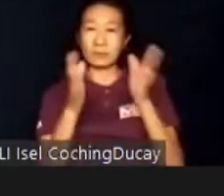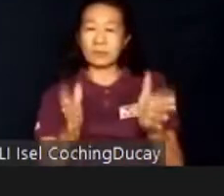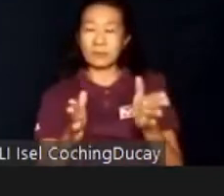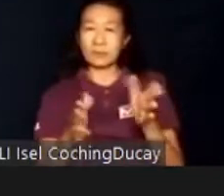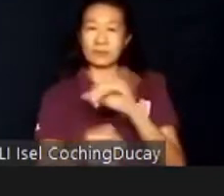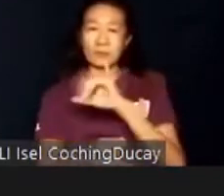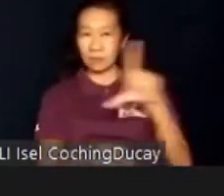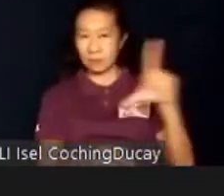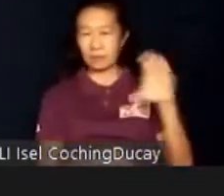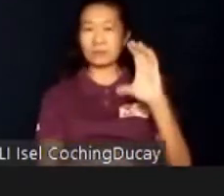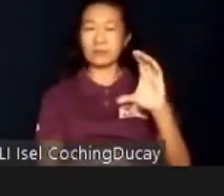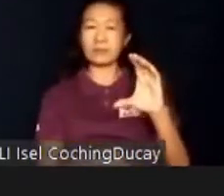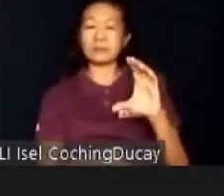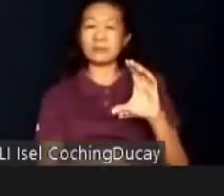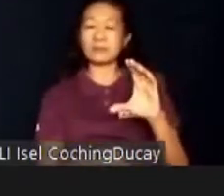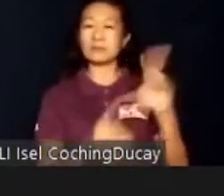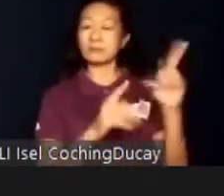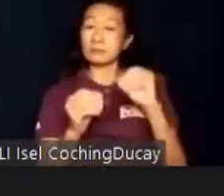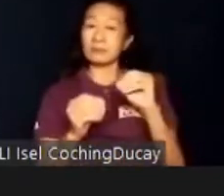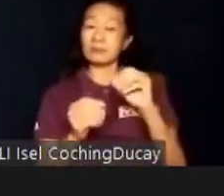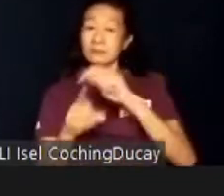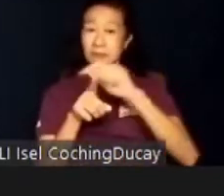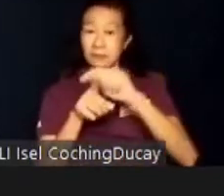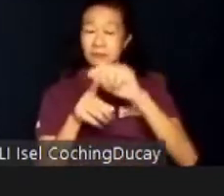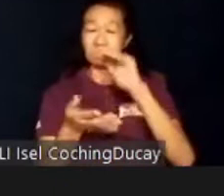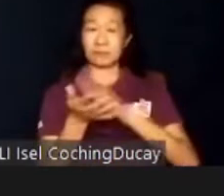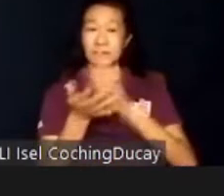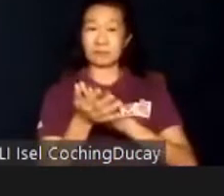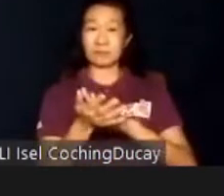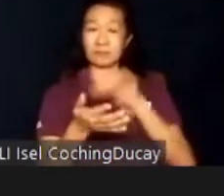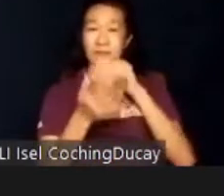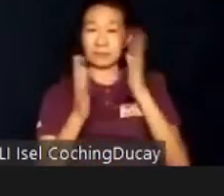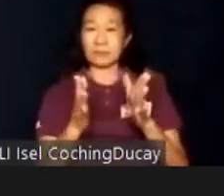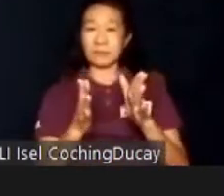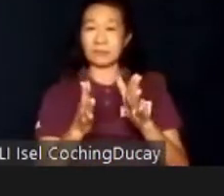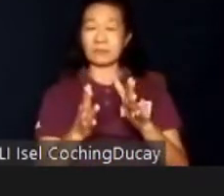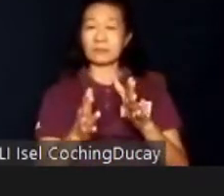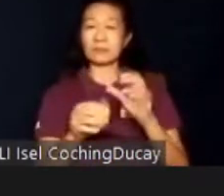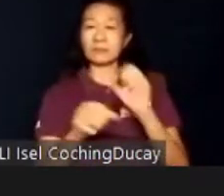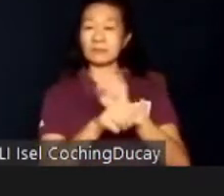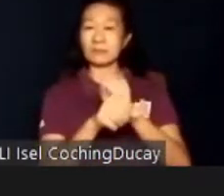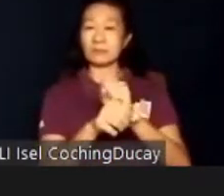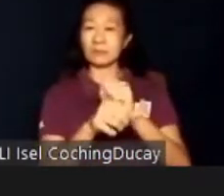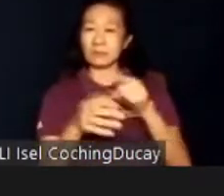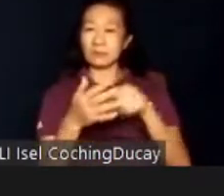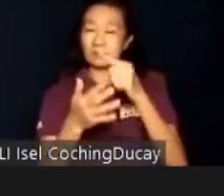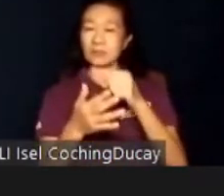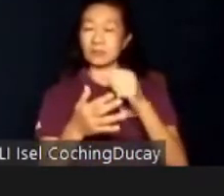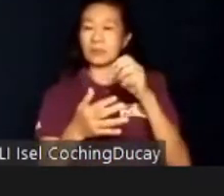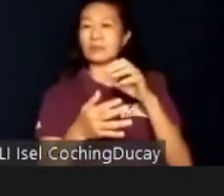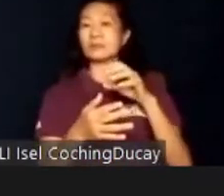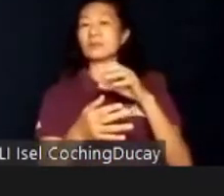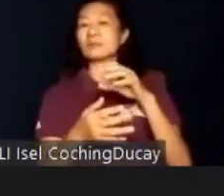conducts a job simulation training in school. The student will commence work once he or she and the work environment are